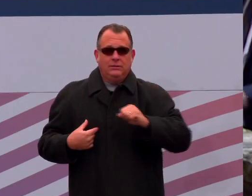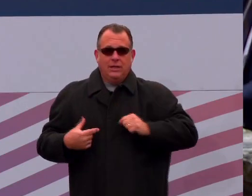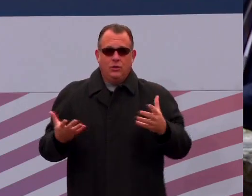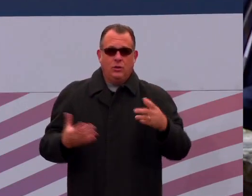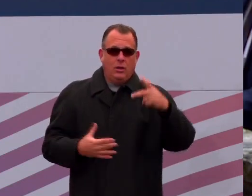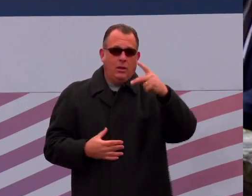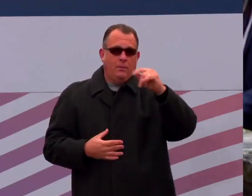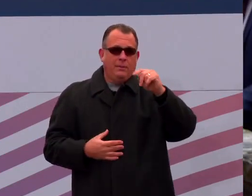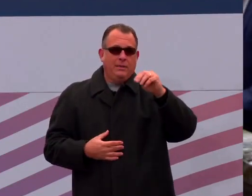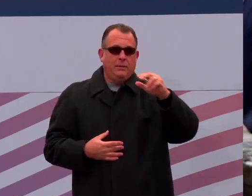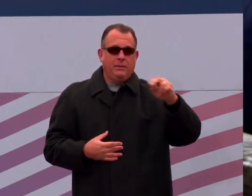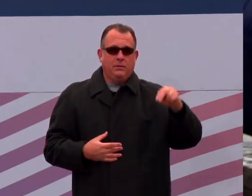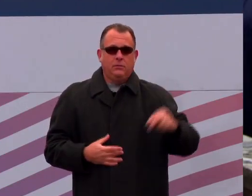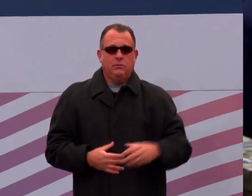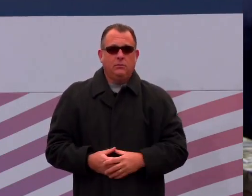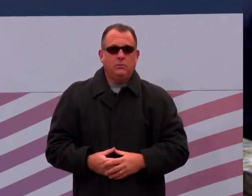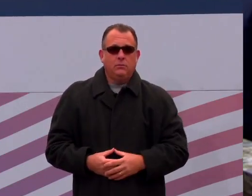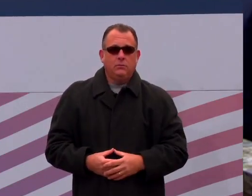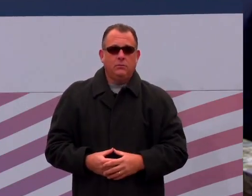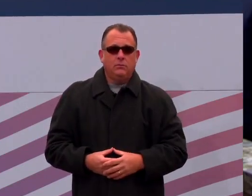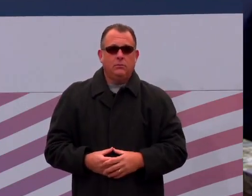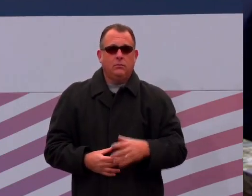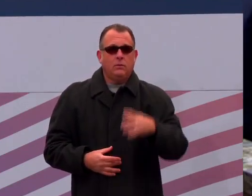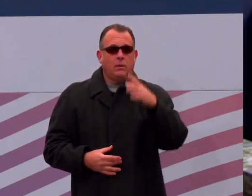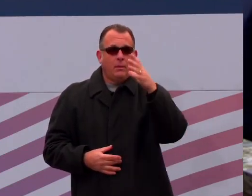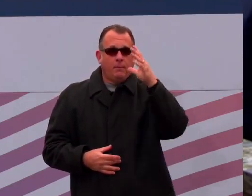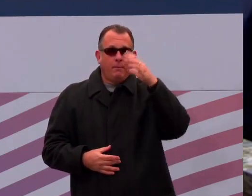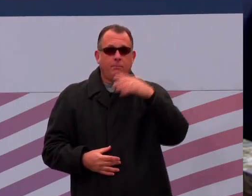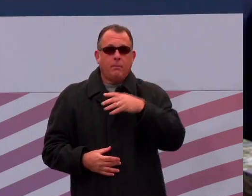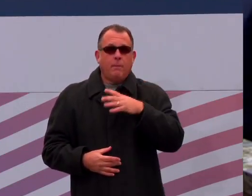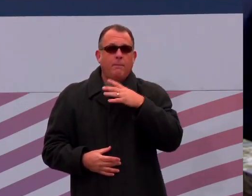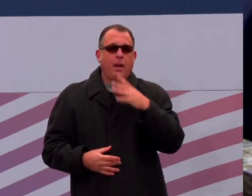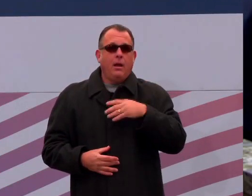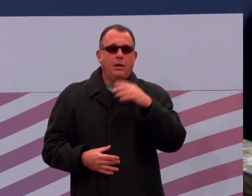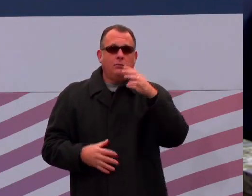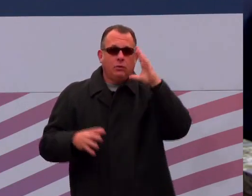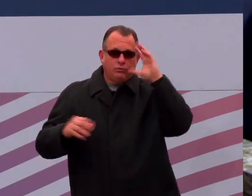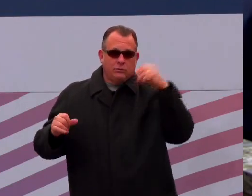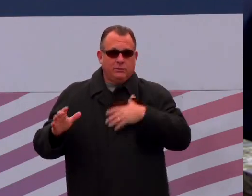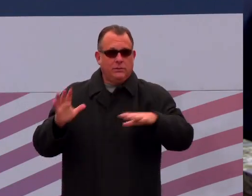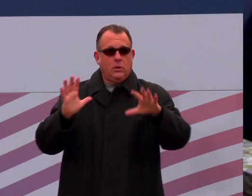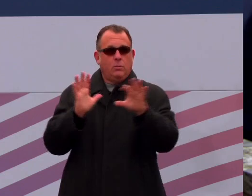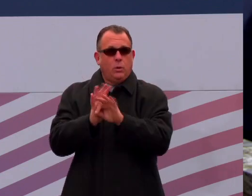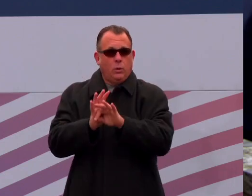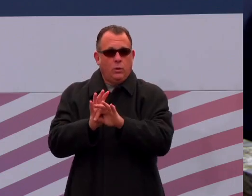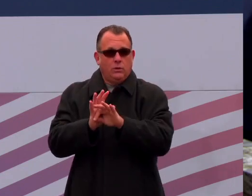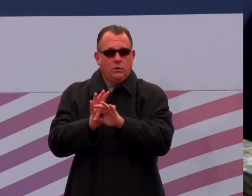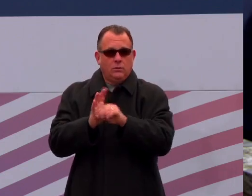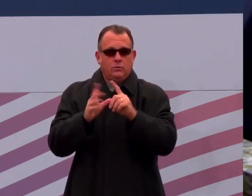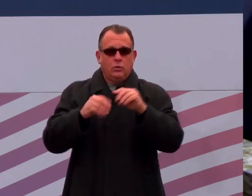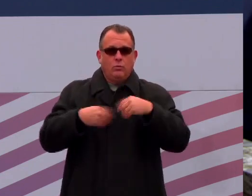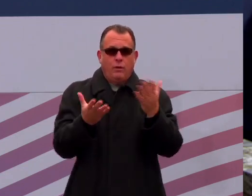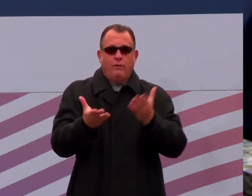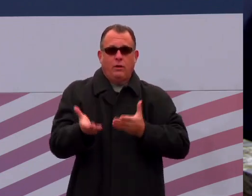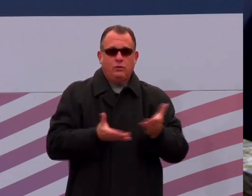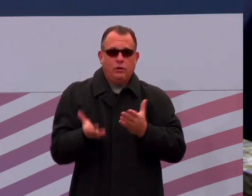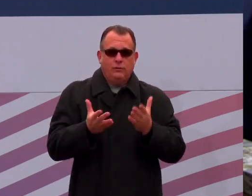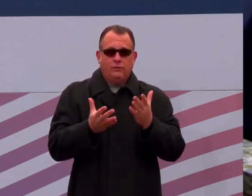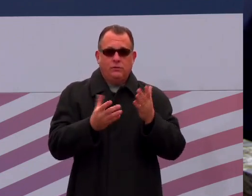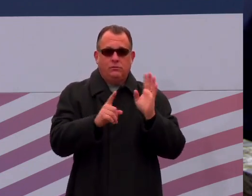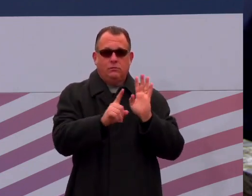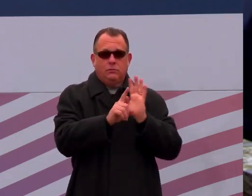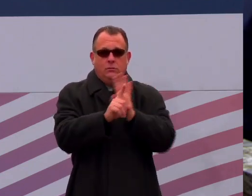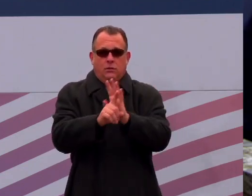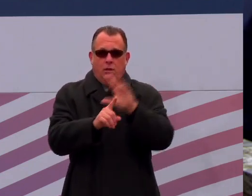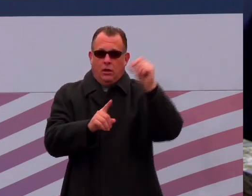Madam President, the committee appointed to wait upon and escort the Lieutenant Governor-elect and